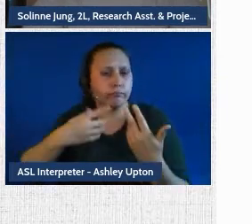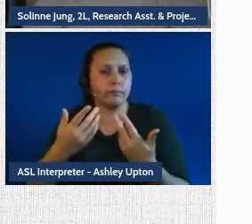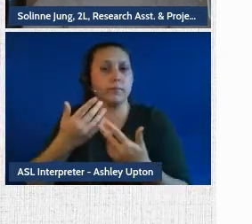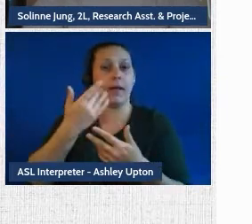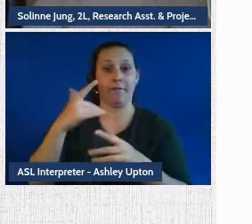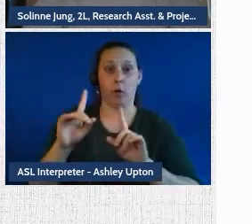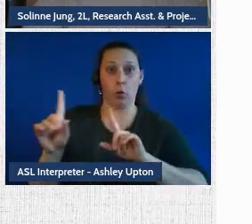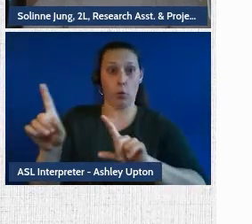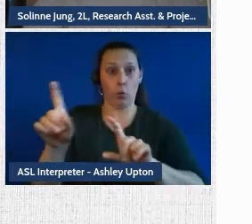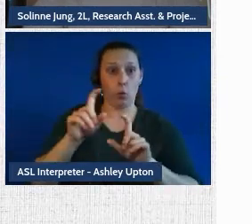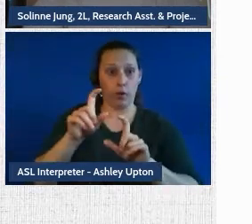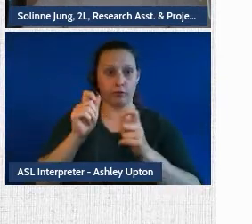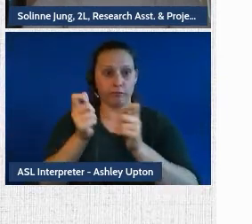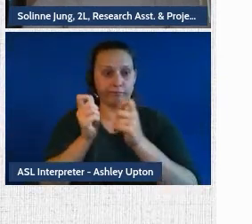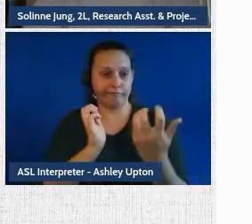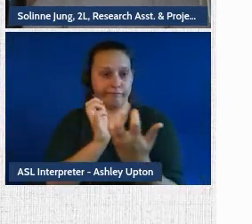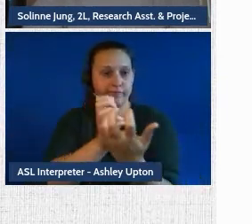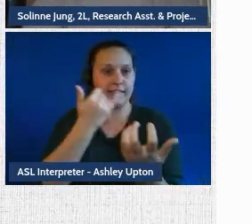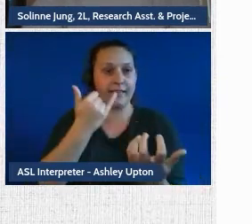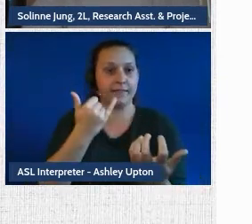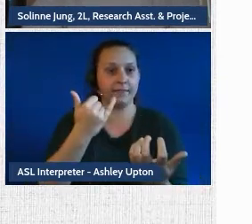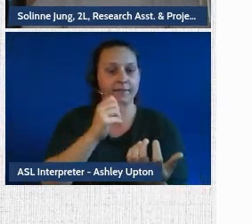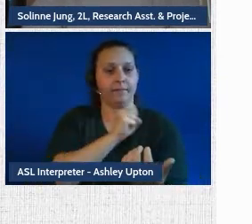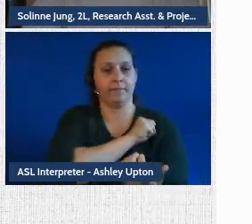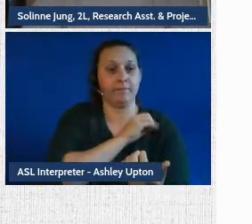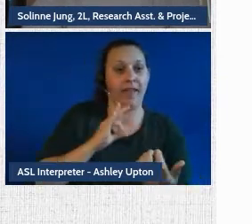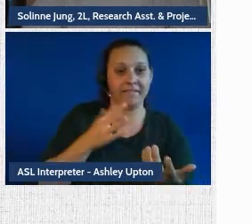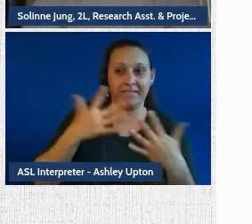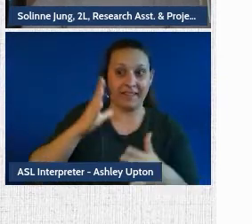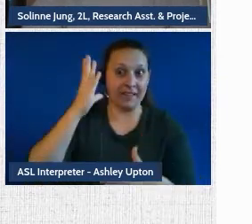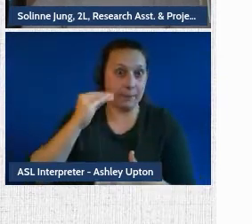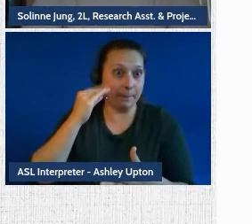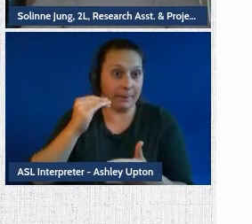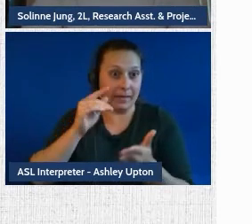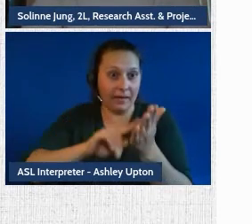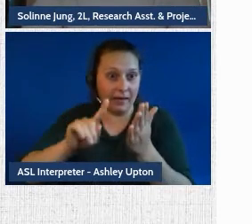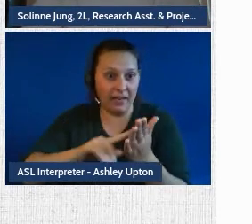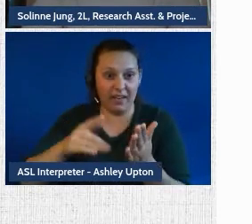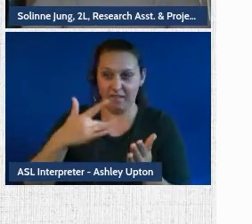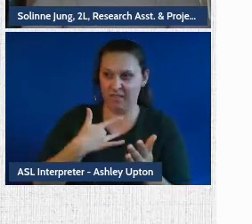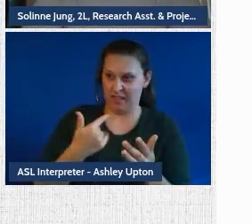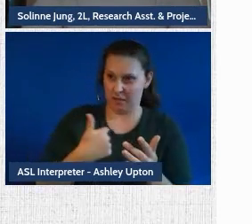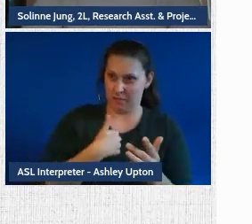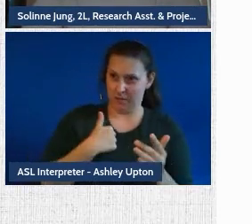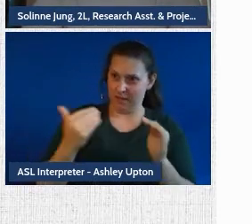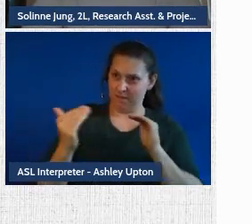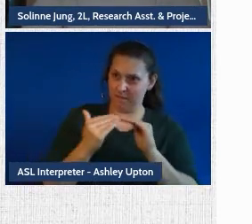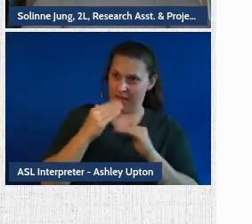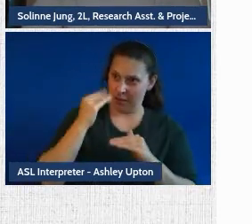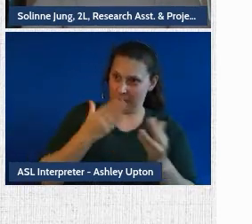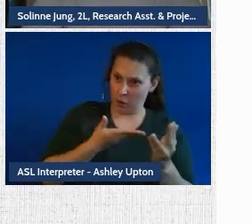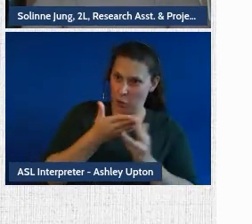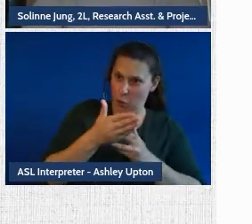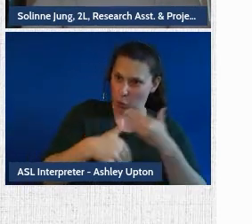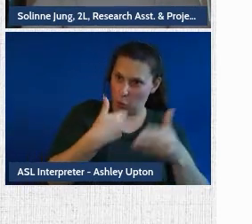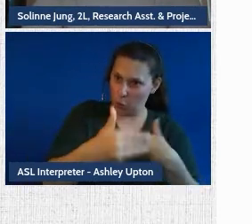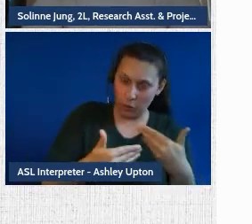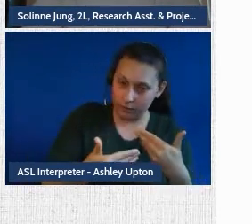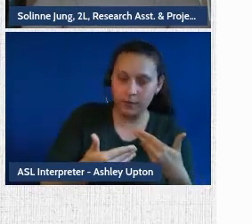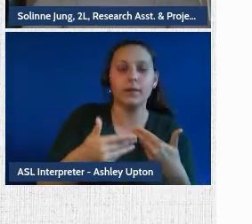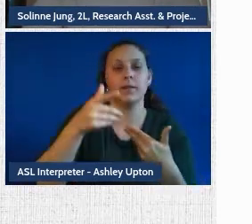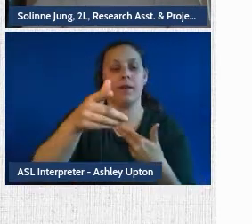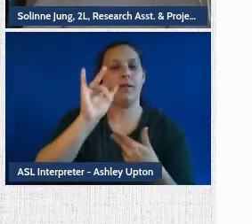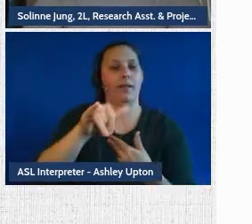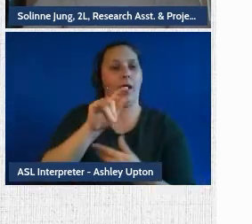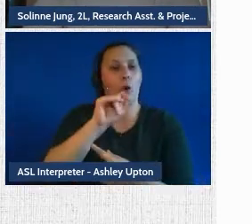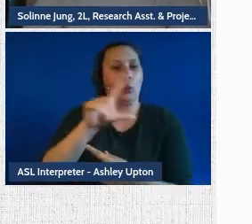useful for employees who have already experienced an investigation and are wondering if they were treated fairly. So it could be used as a general tool